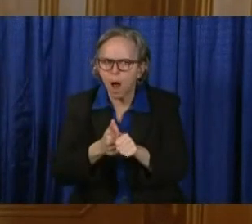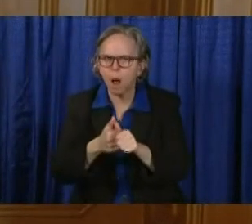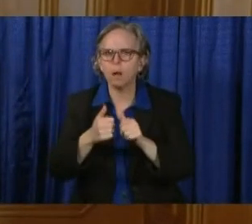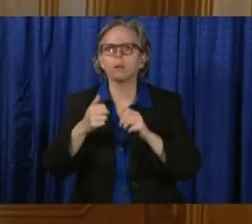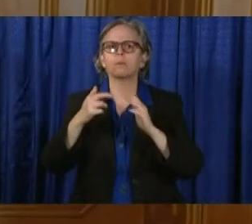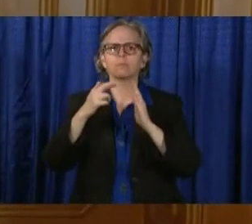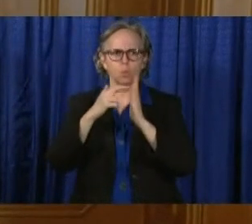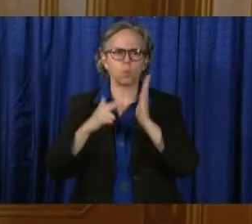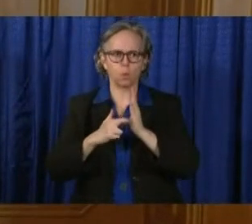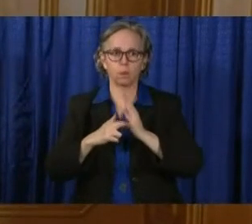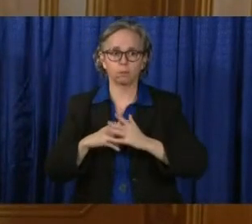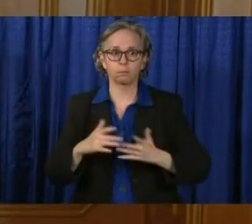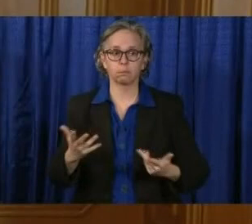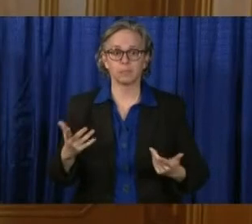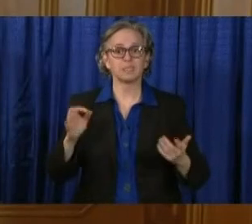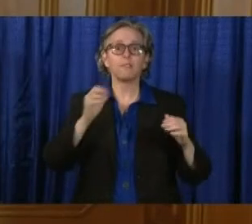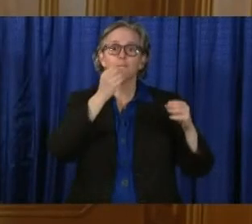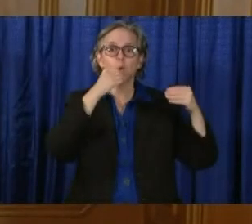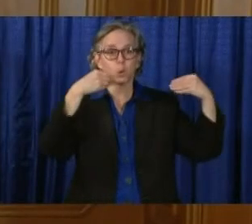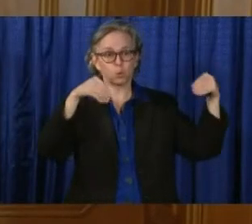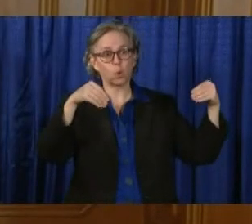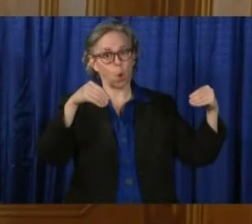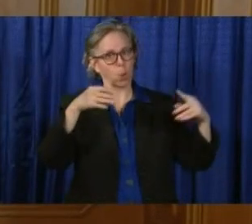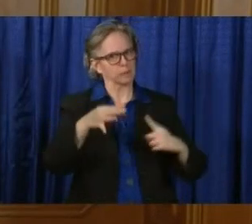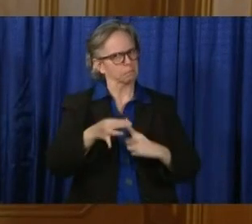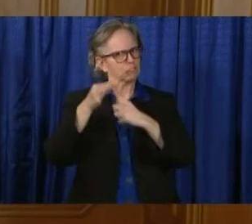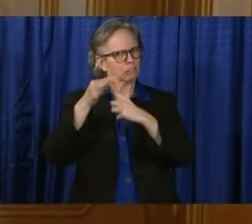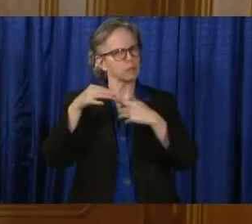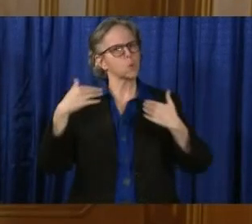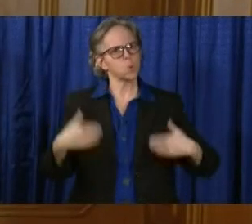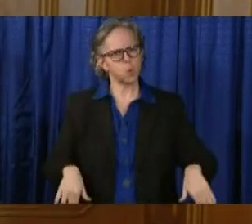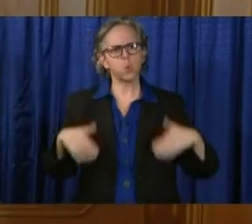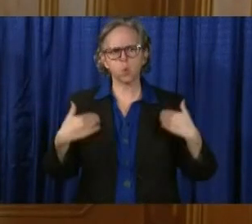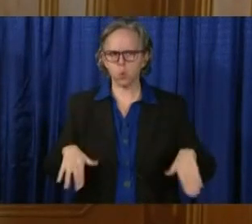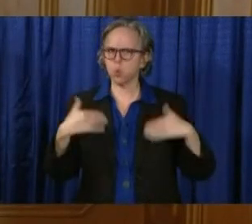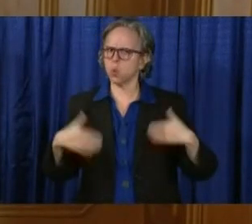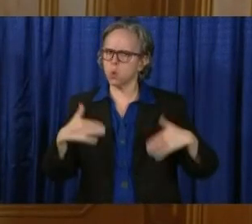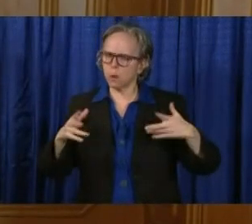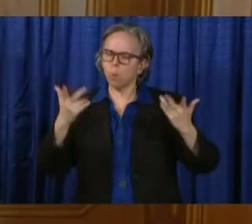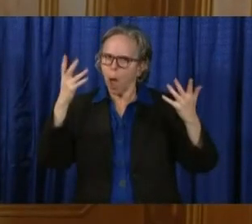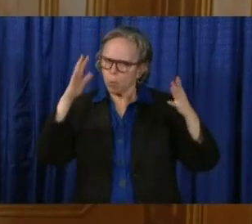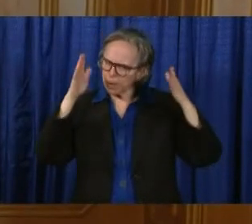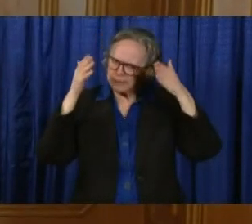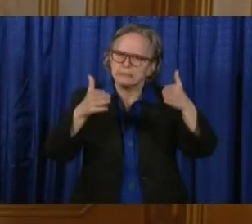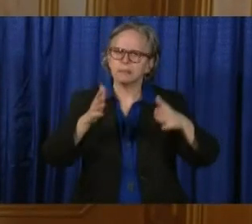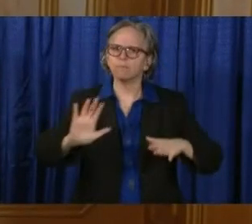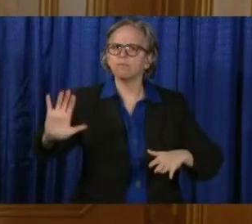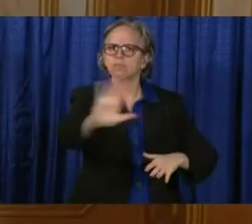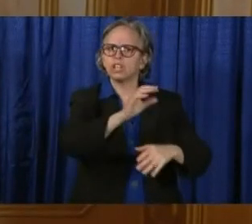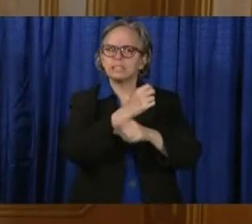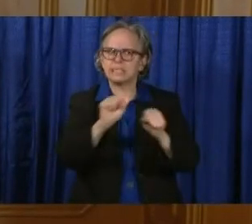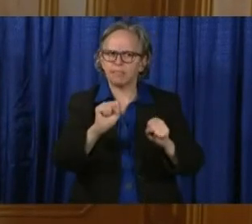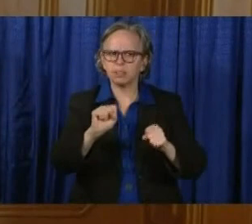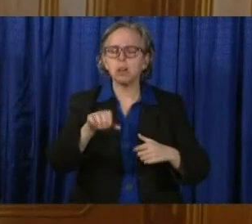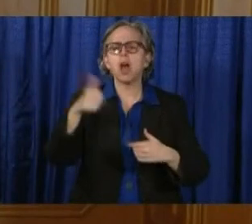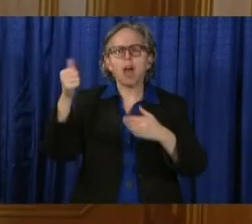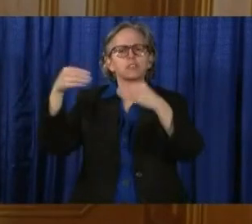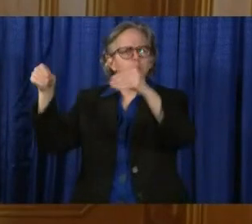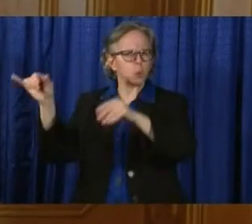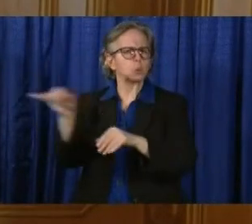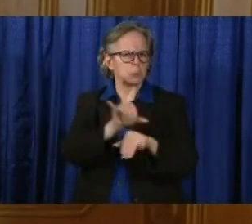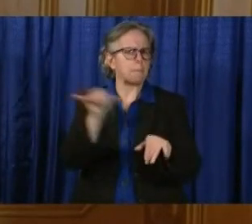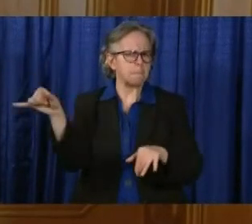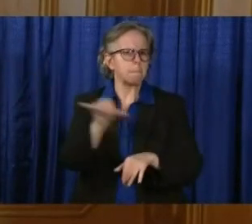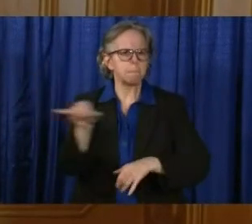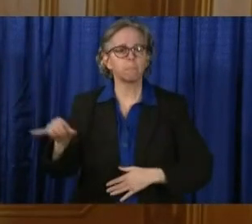focused, as all our retailers are, on safety. I know a number of the stores have already advised me that